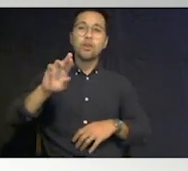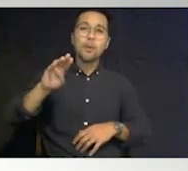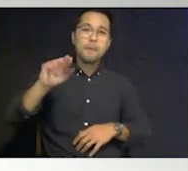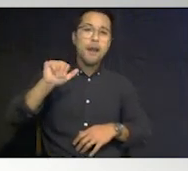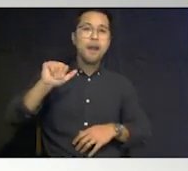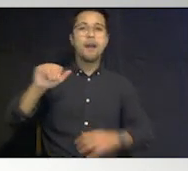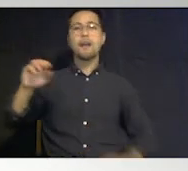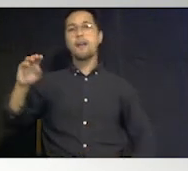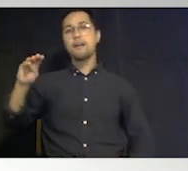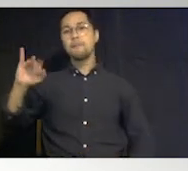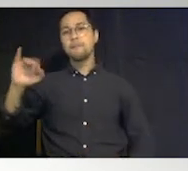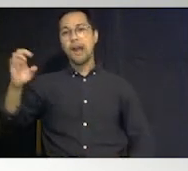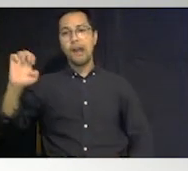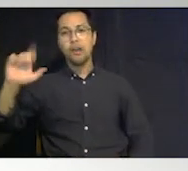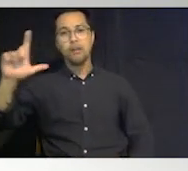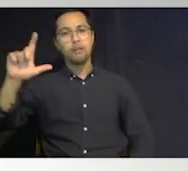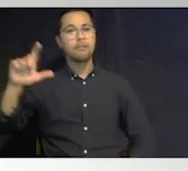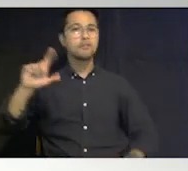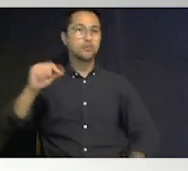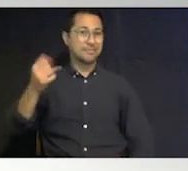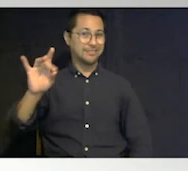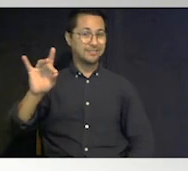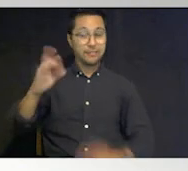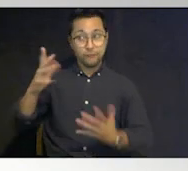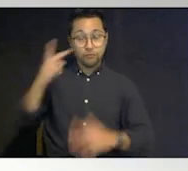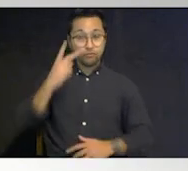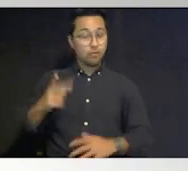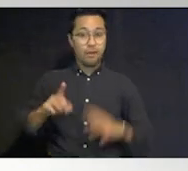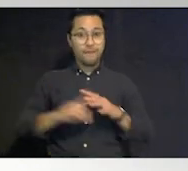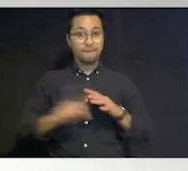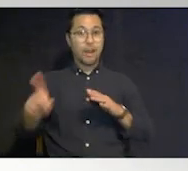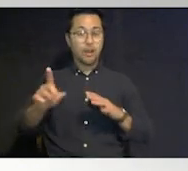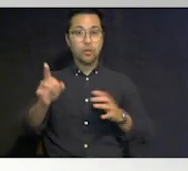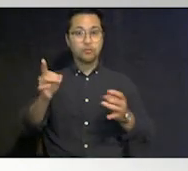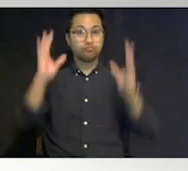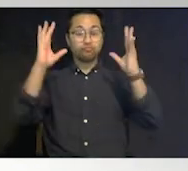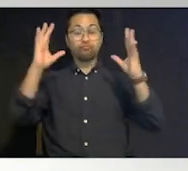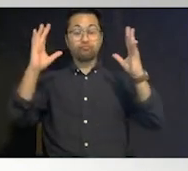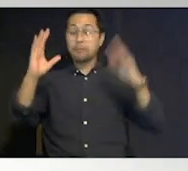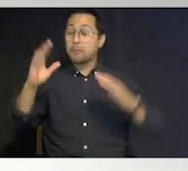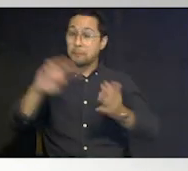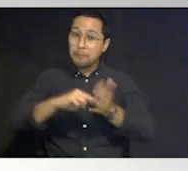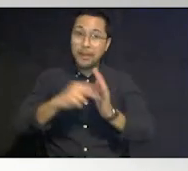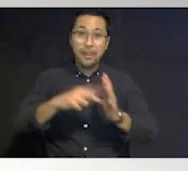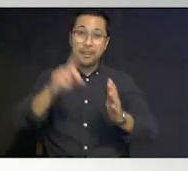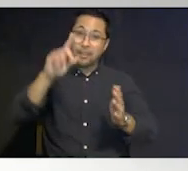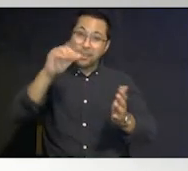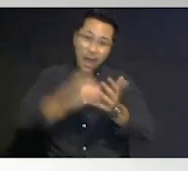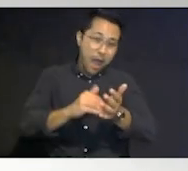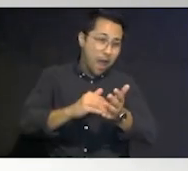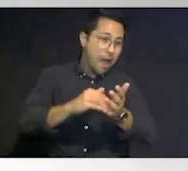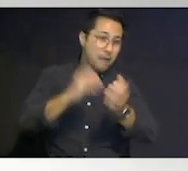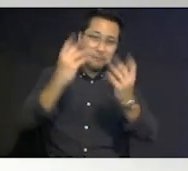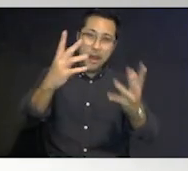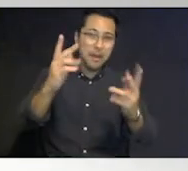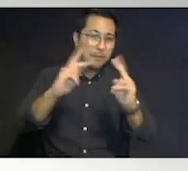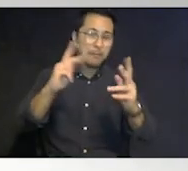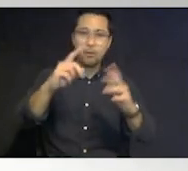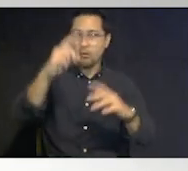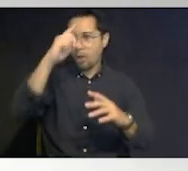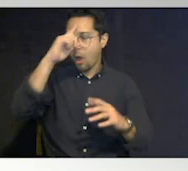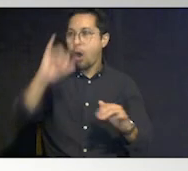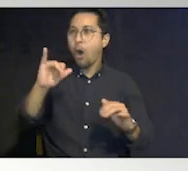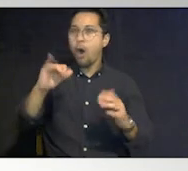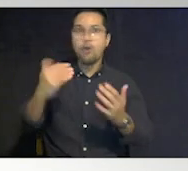um we saw pretty much an evacuation nightmare where thousands of people decided to that their new plan